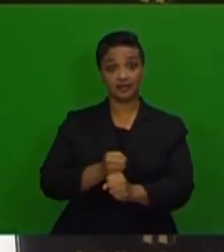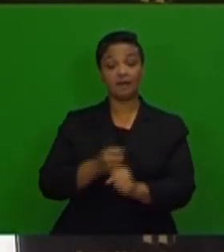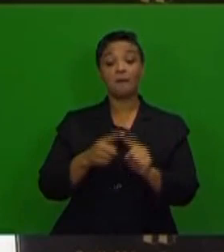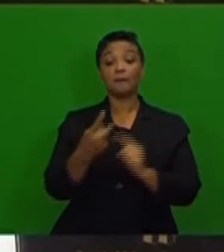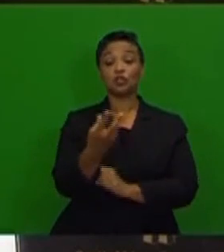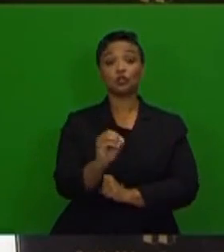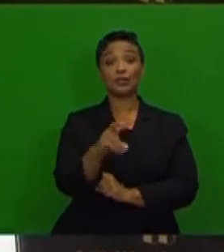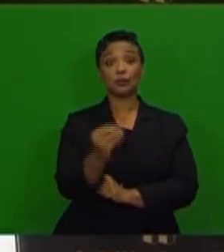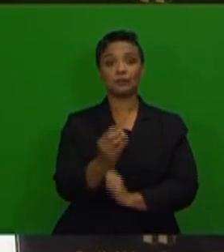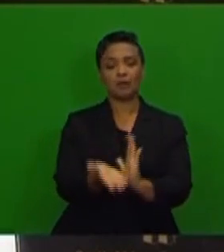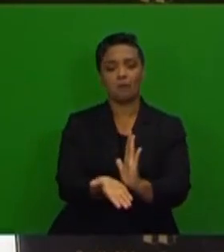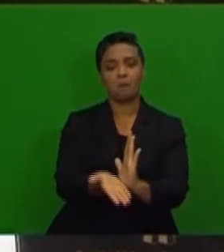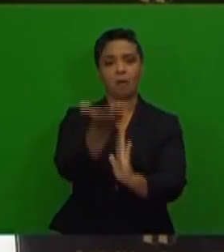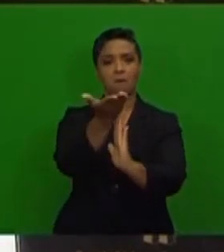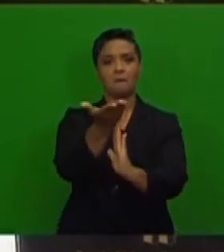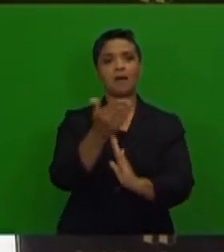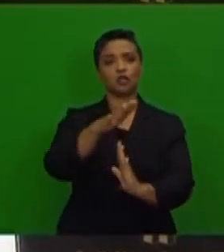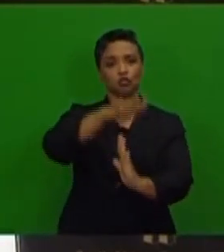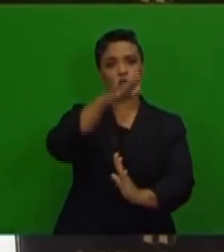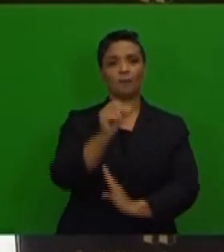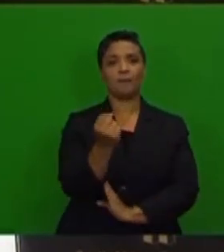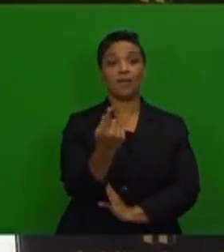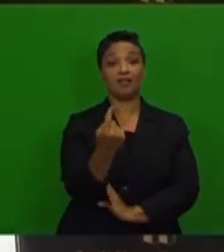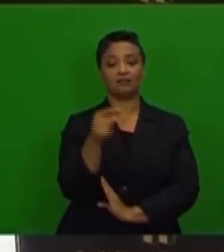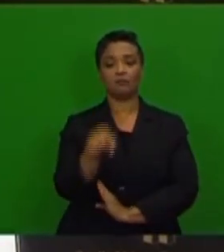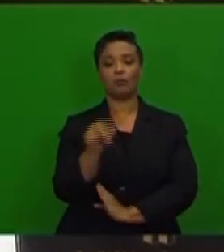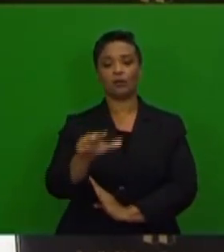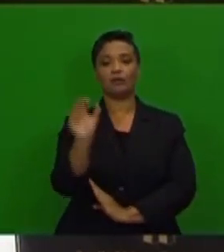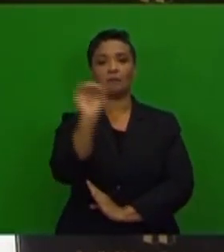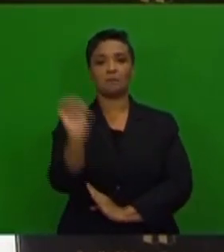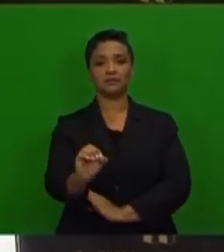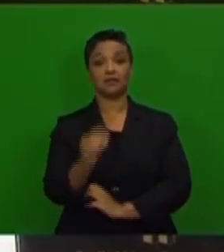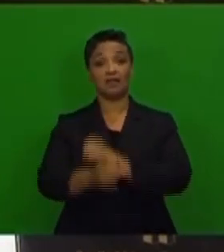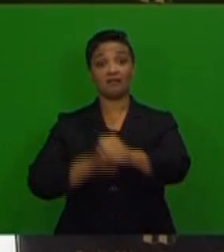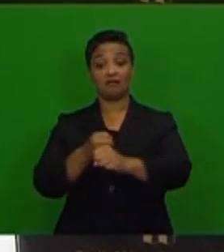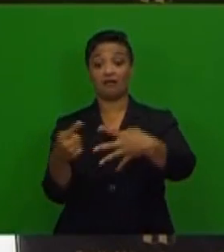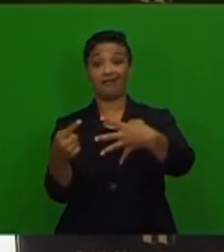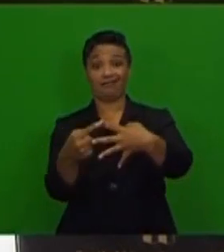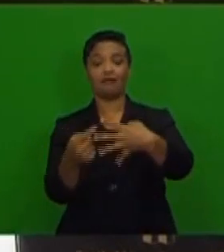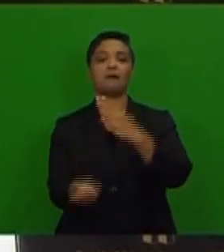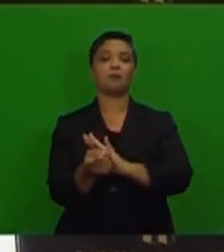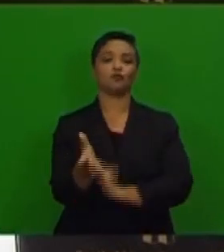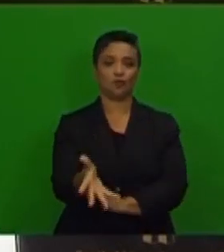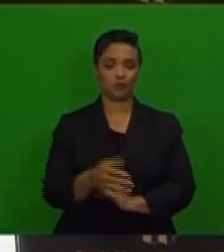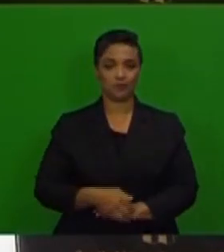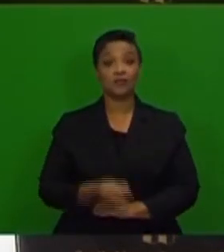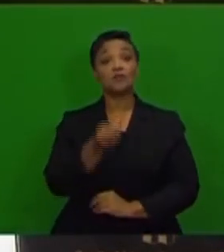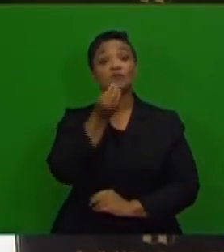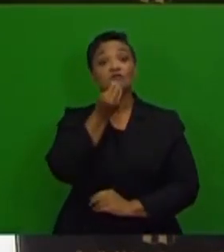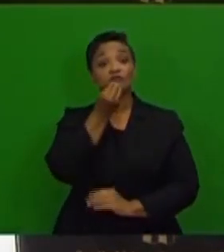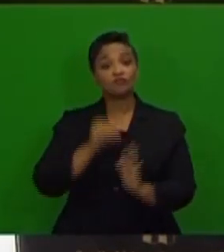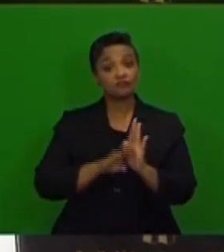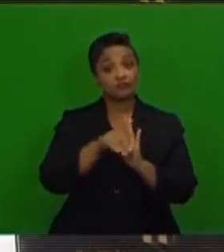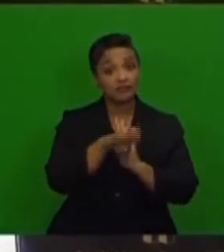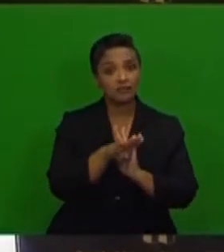11.8% in the first quarter of 2020. While food price inflation has